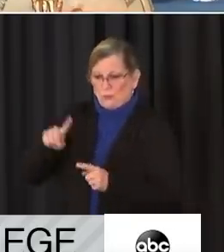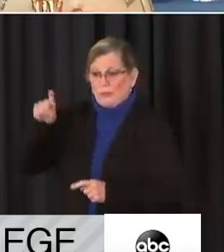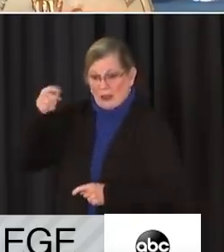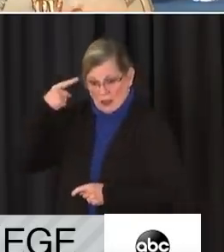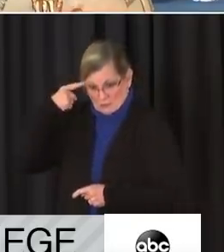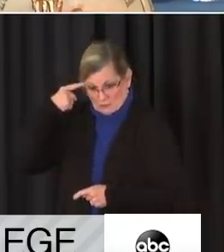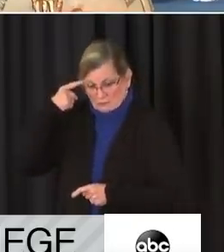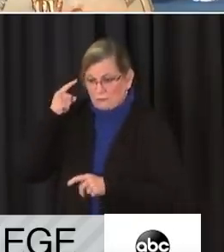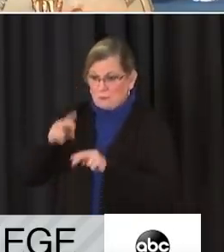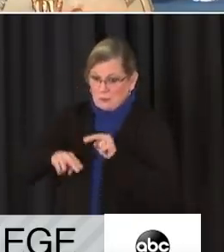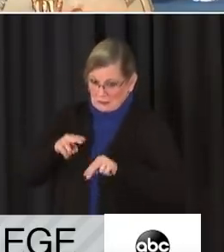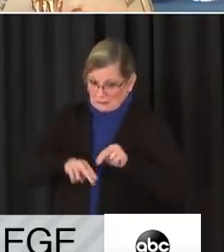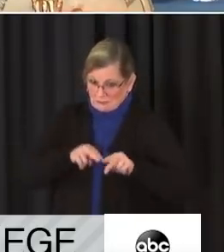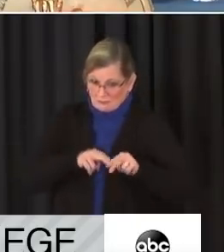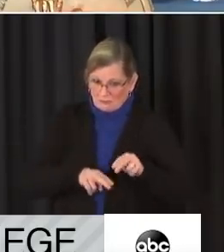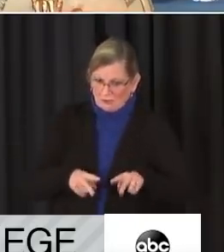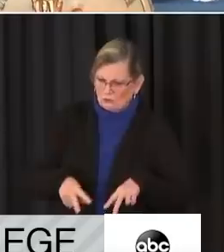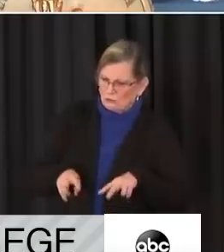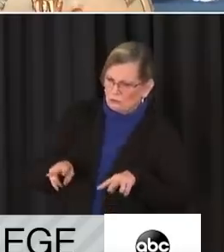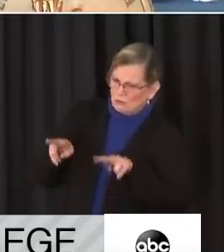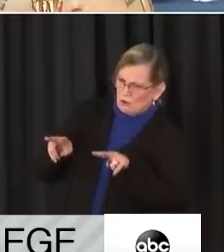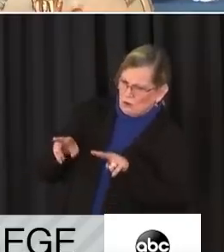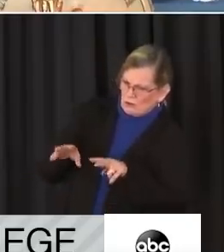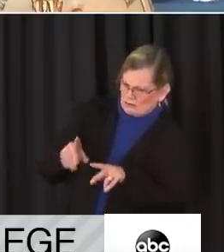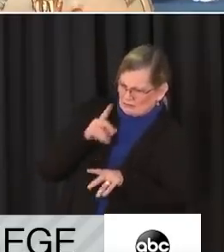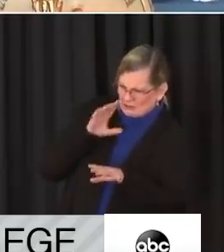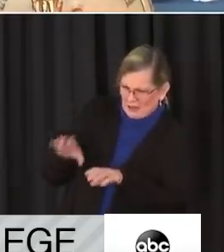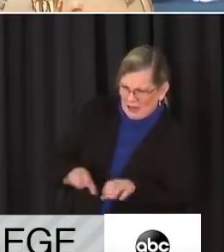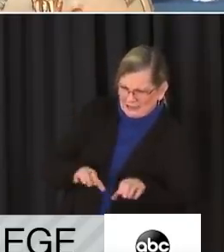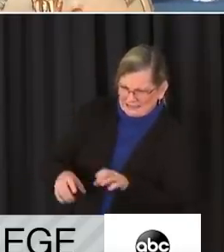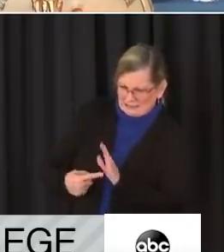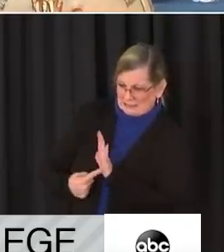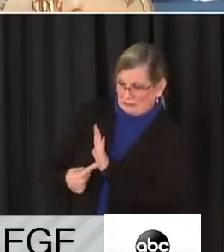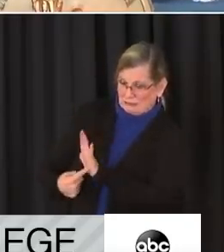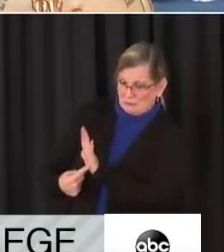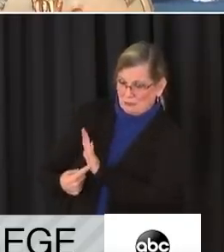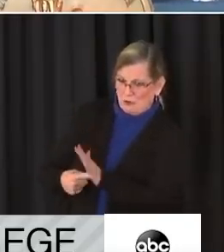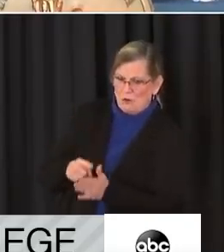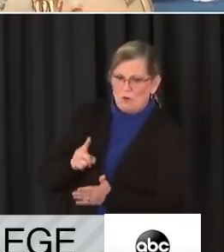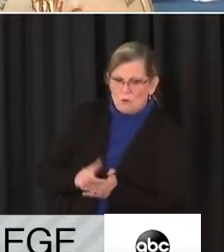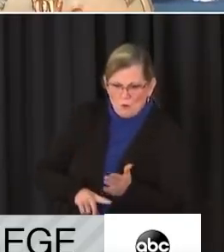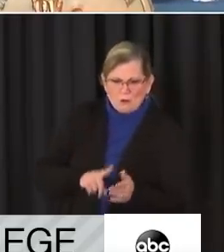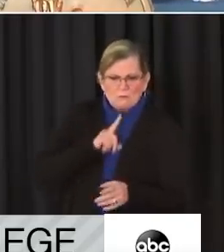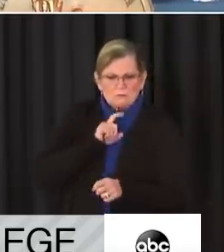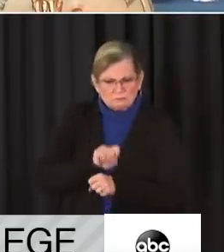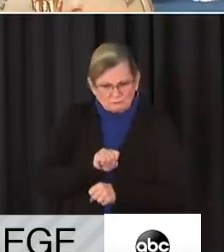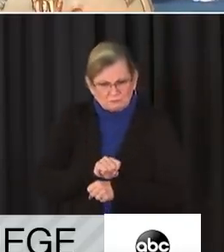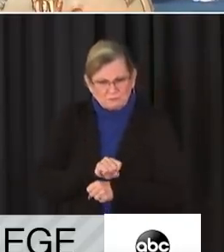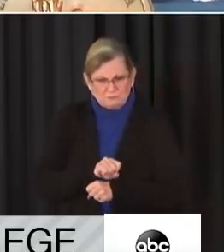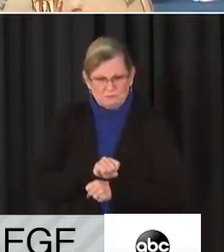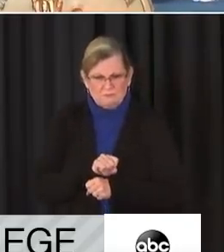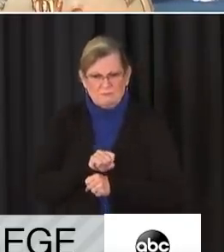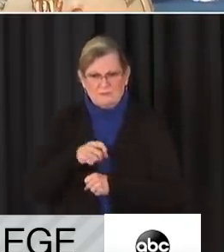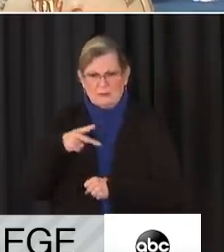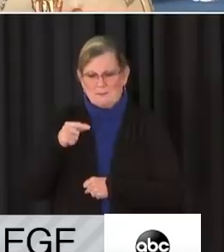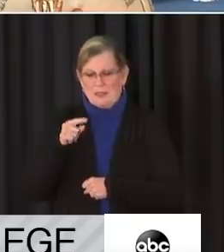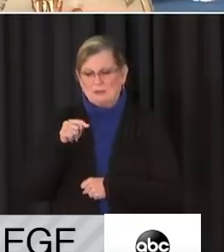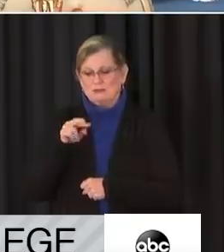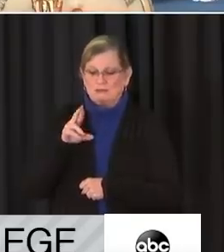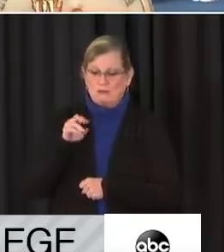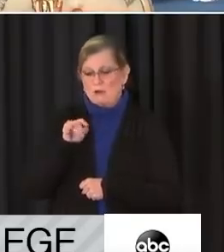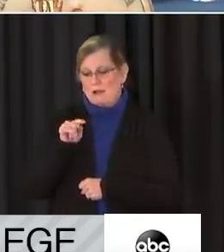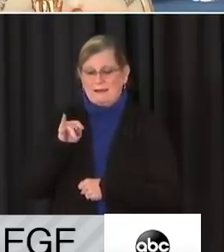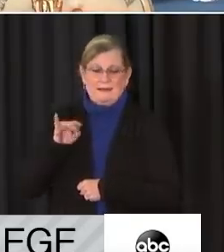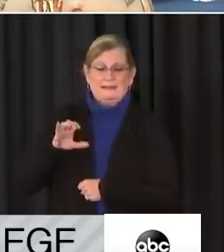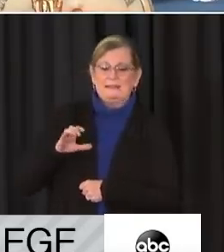building. Their heroic acts yesterday demonstrate what true patriotism is.